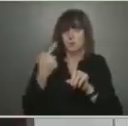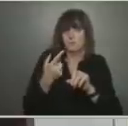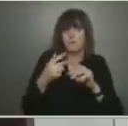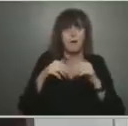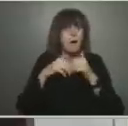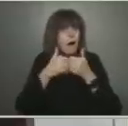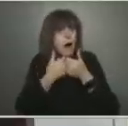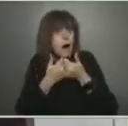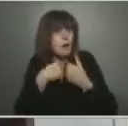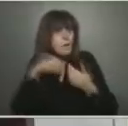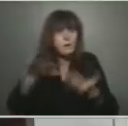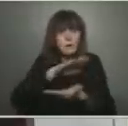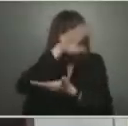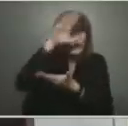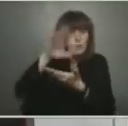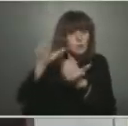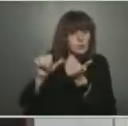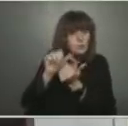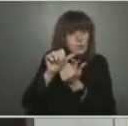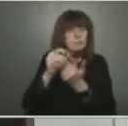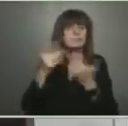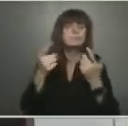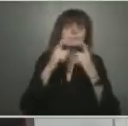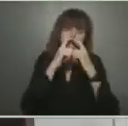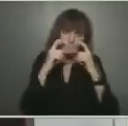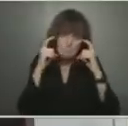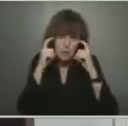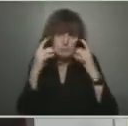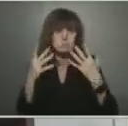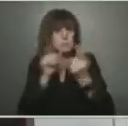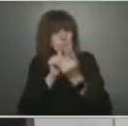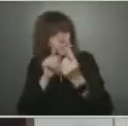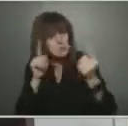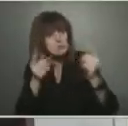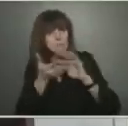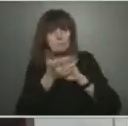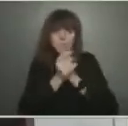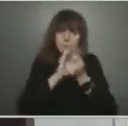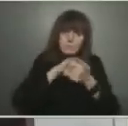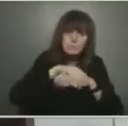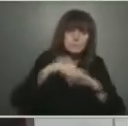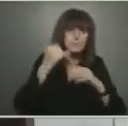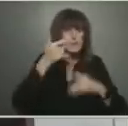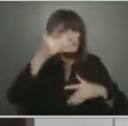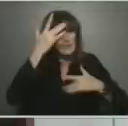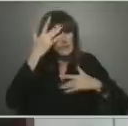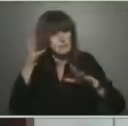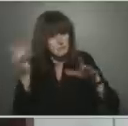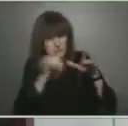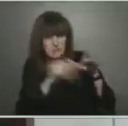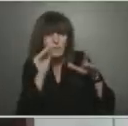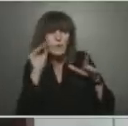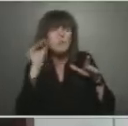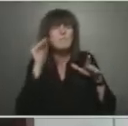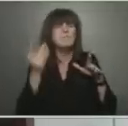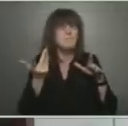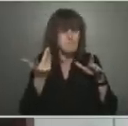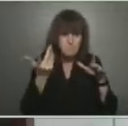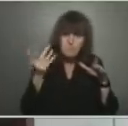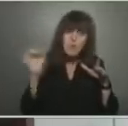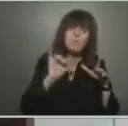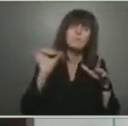masking and distancing and hand hygiene and staying home if you're sick. As well, we now have the benefit of very good